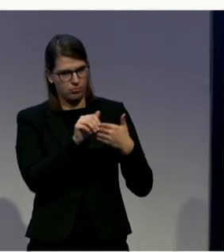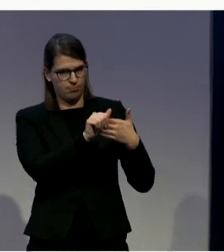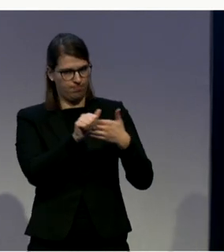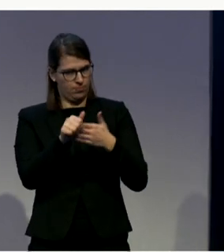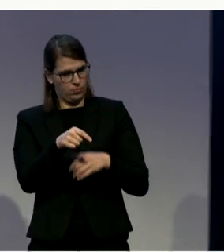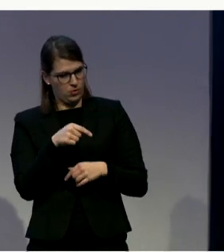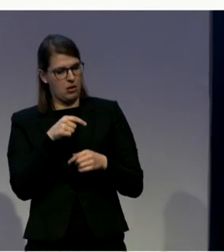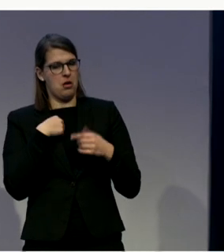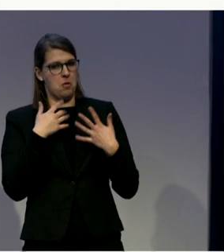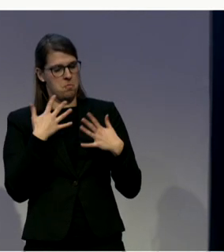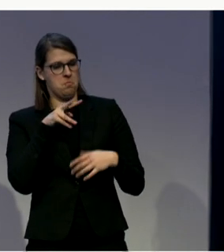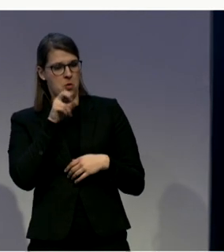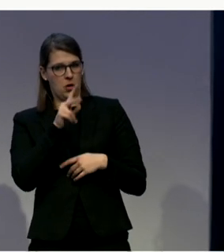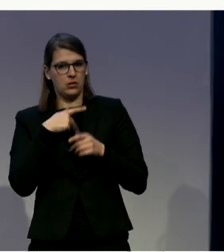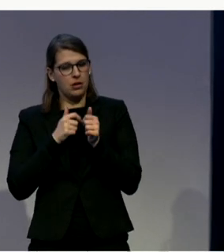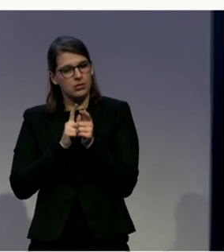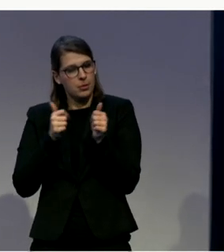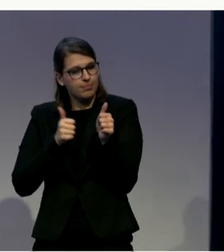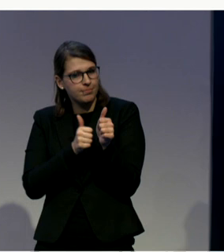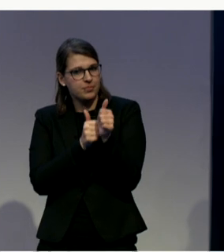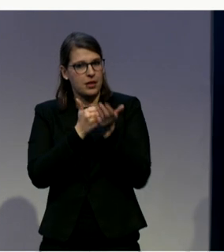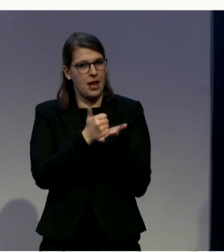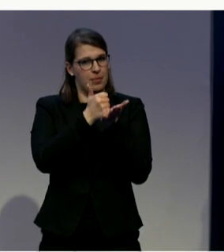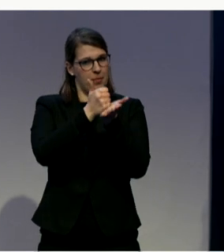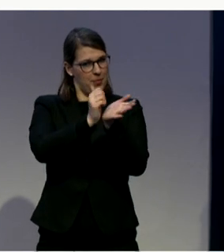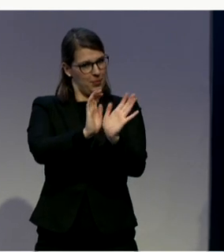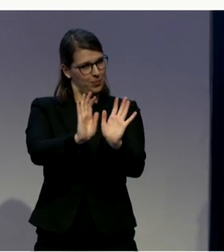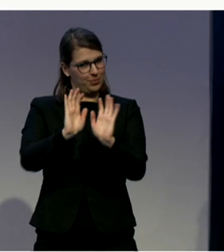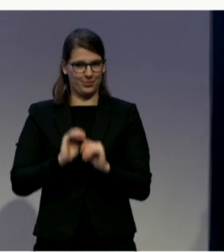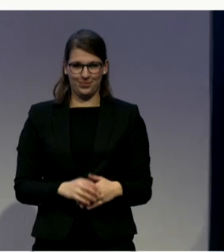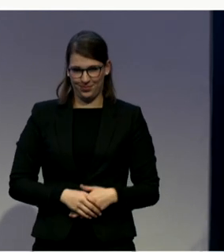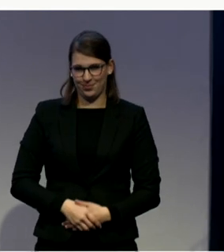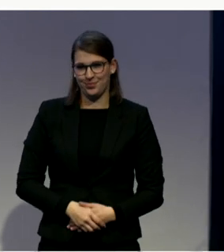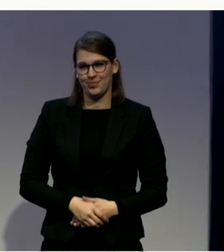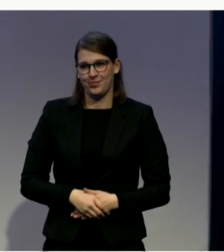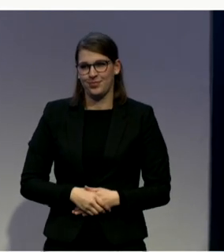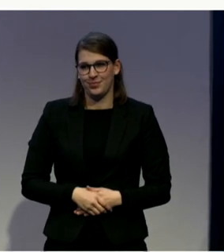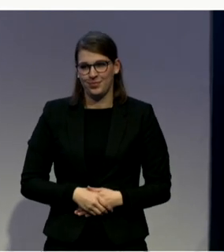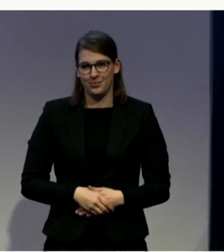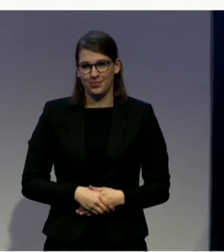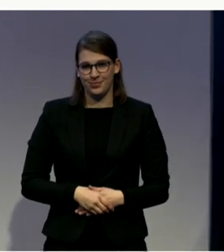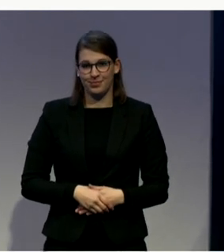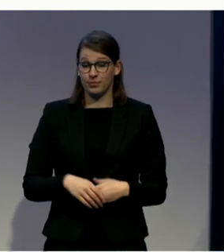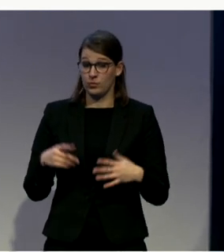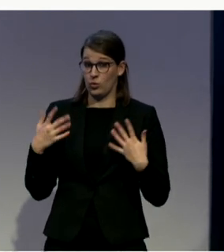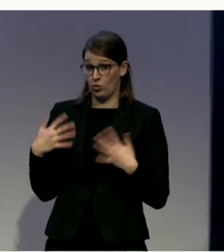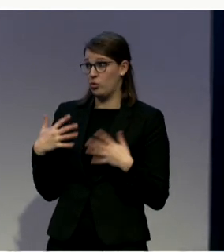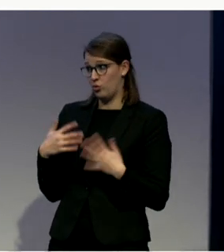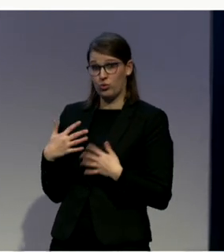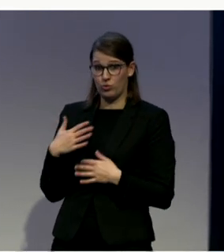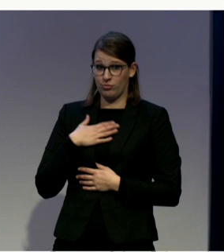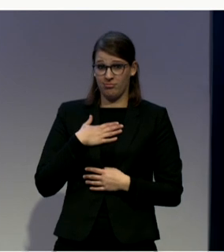follow wherever they want to go. Thank you. I also think that's a very wise advice to build